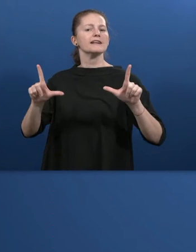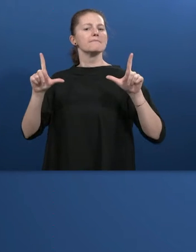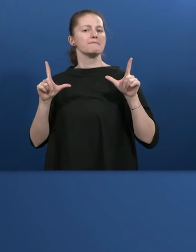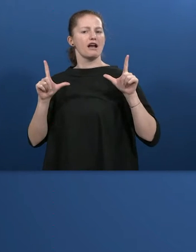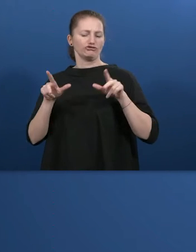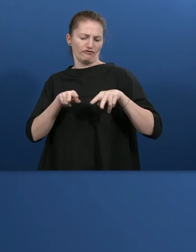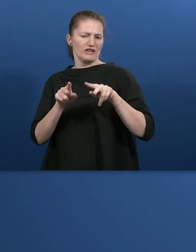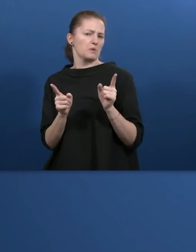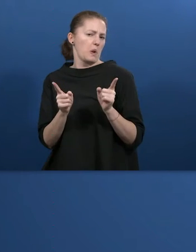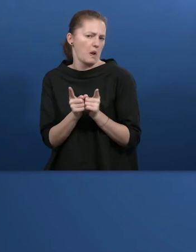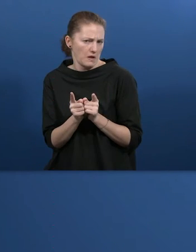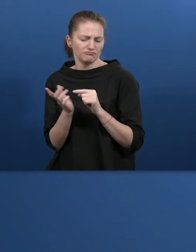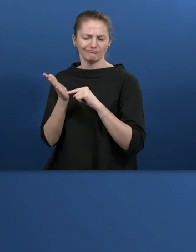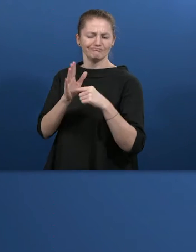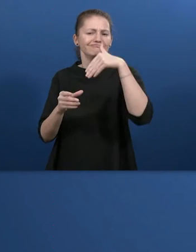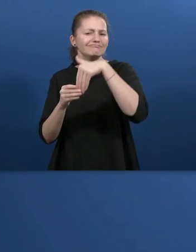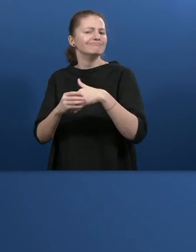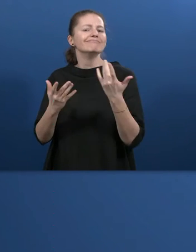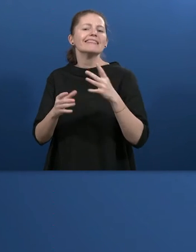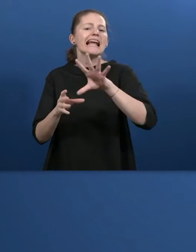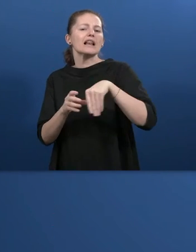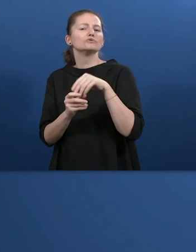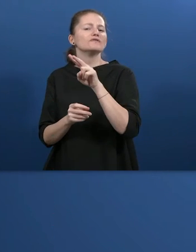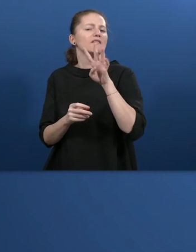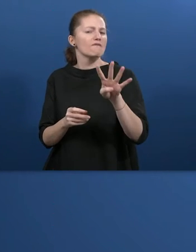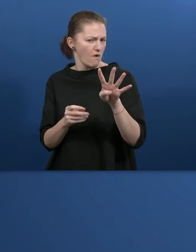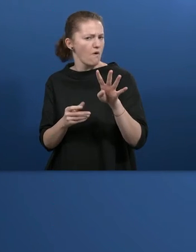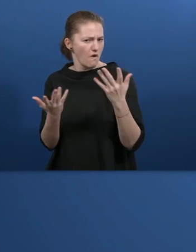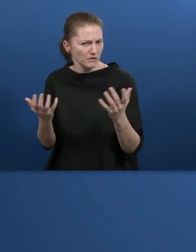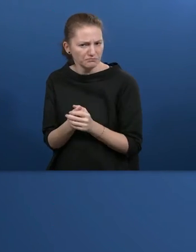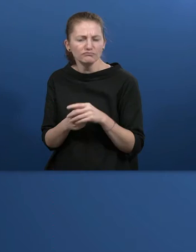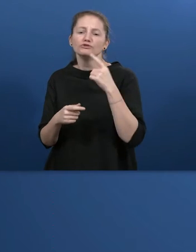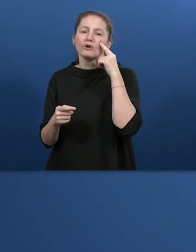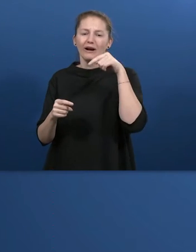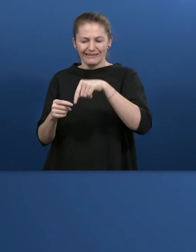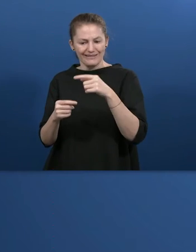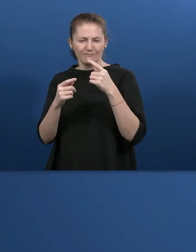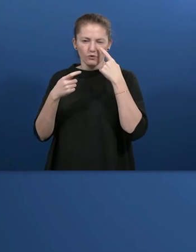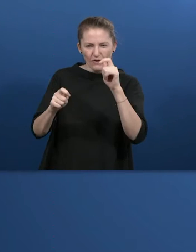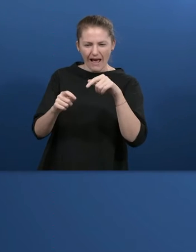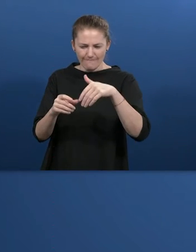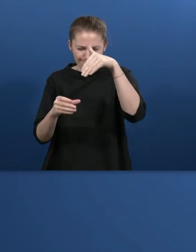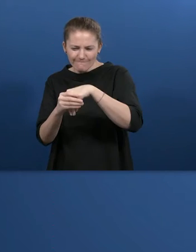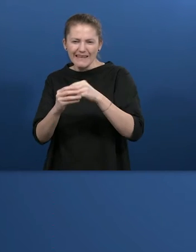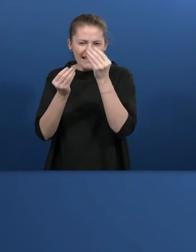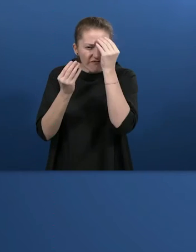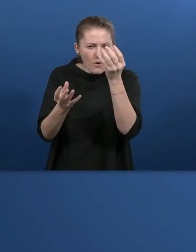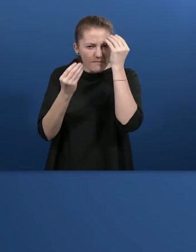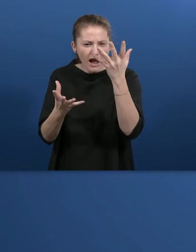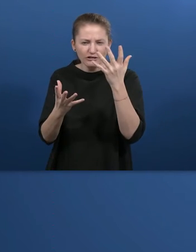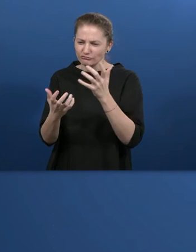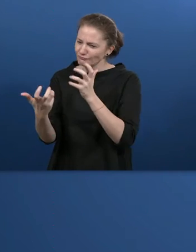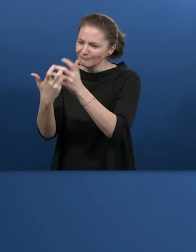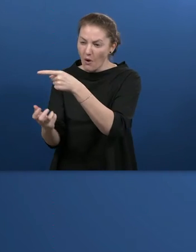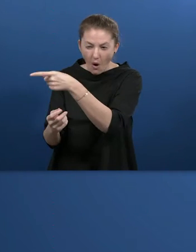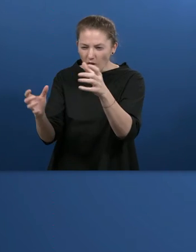do? We took our own image clip that we produced about Inclusion 24 and tried to put it in all the kind